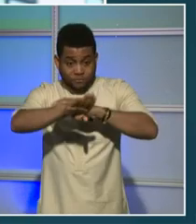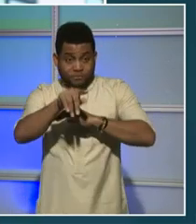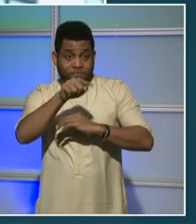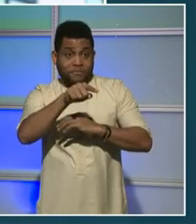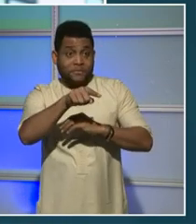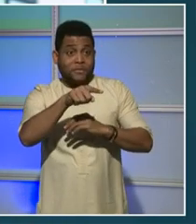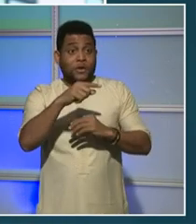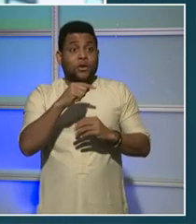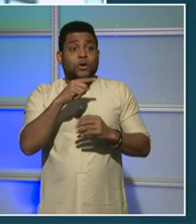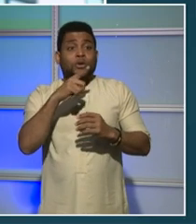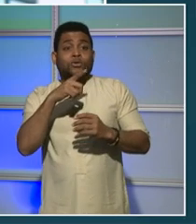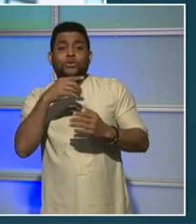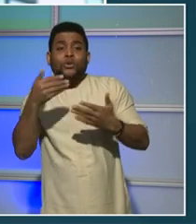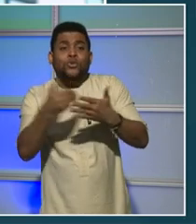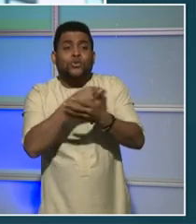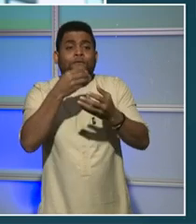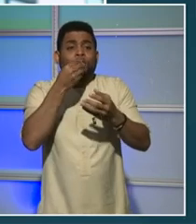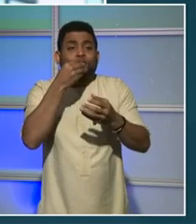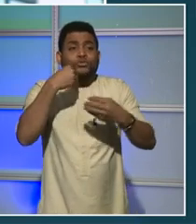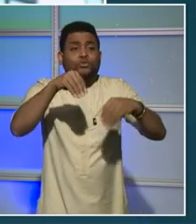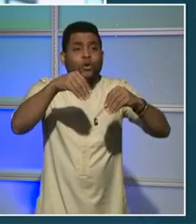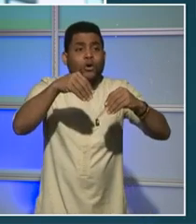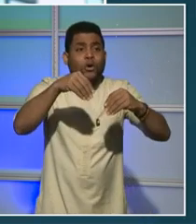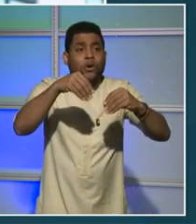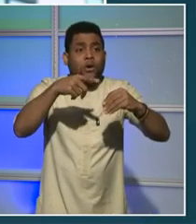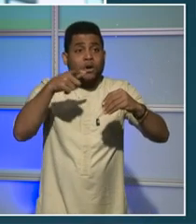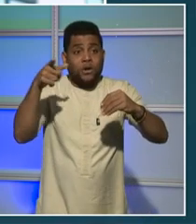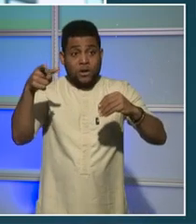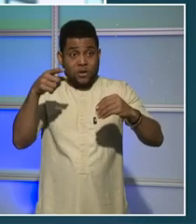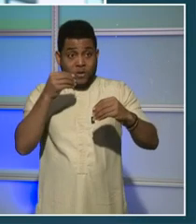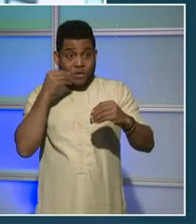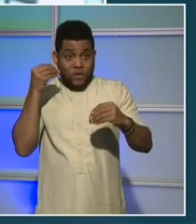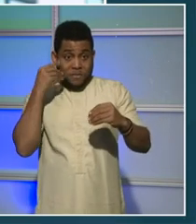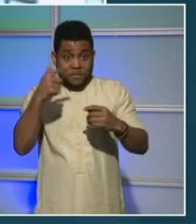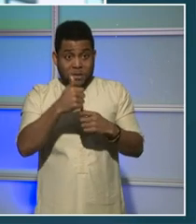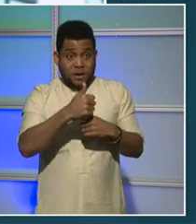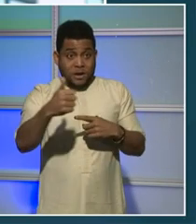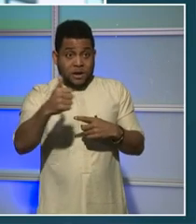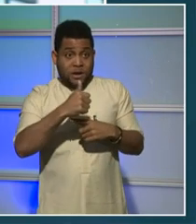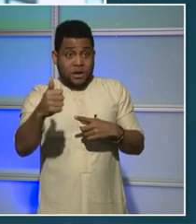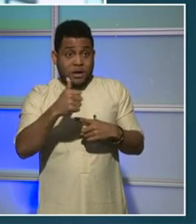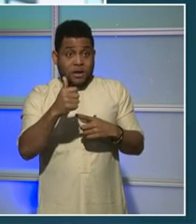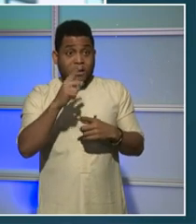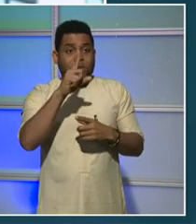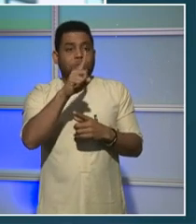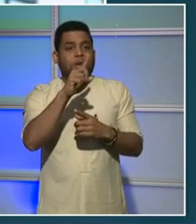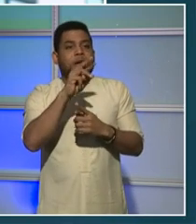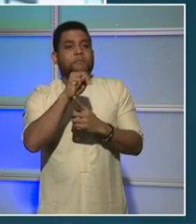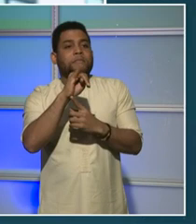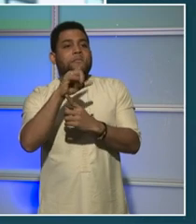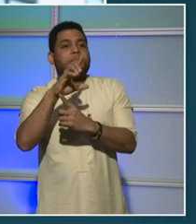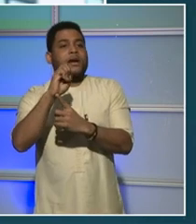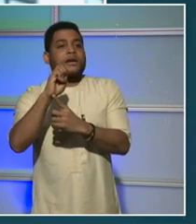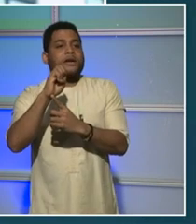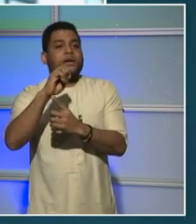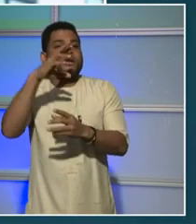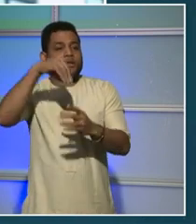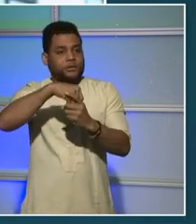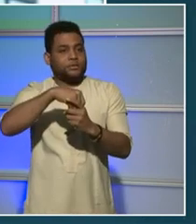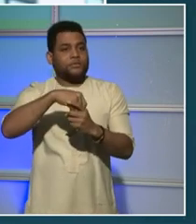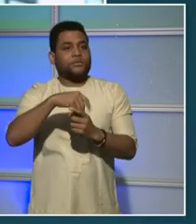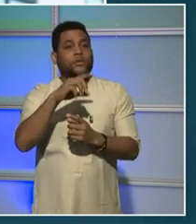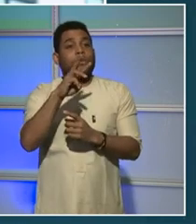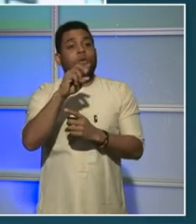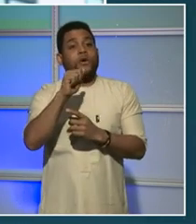markets within one mile of all residents of the district, especially those east of the river in wards 7 and 8. One of the